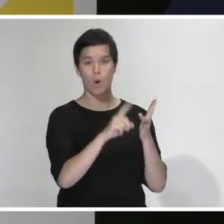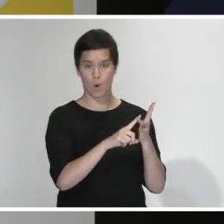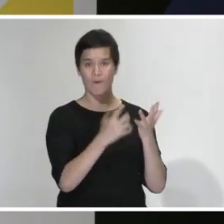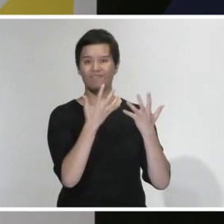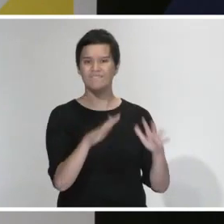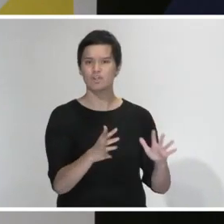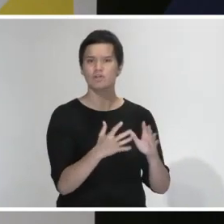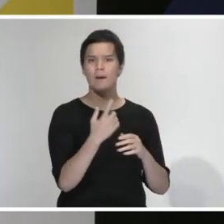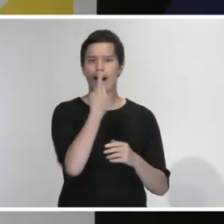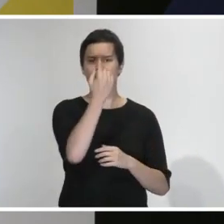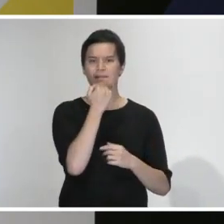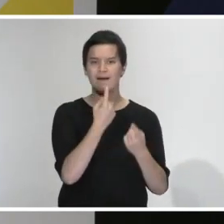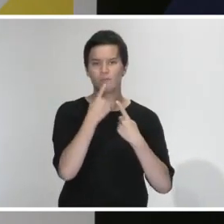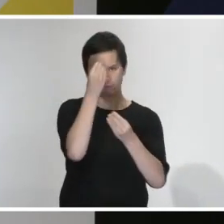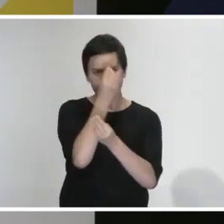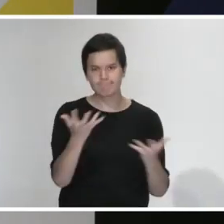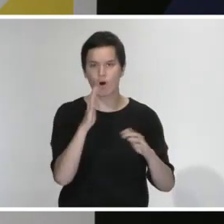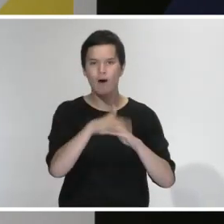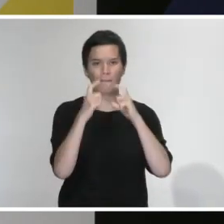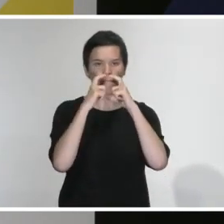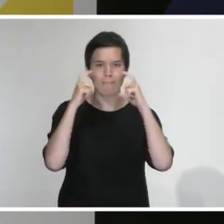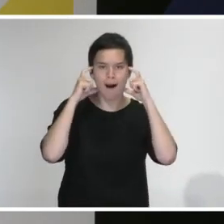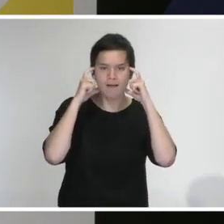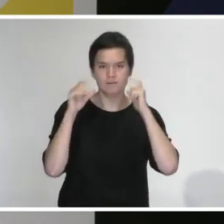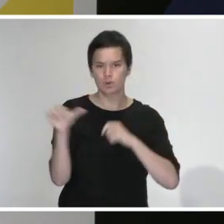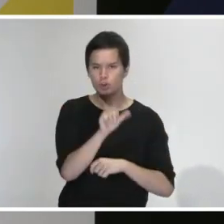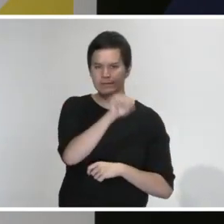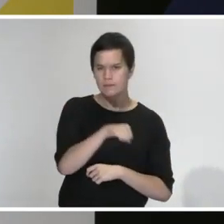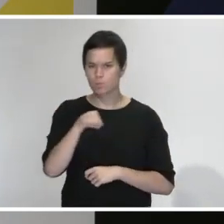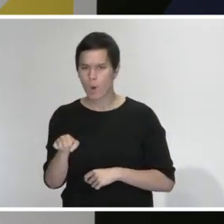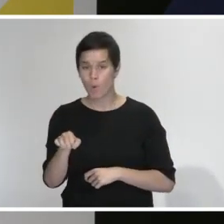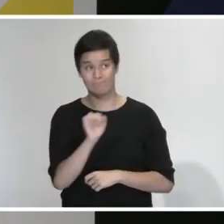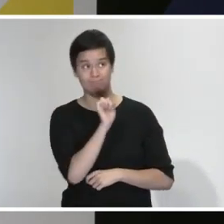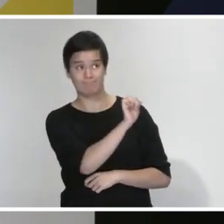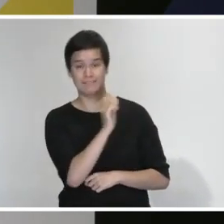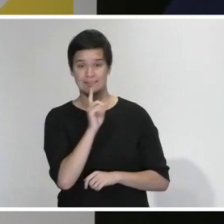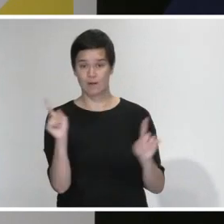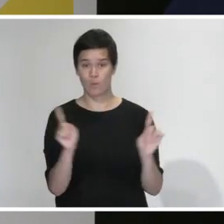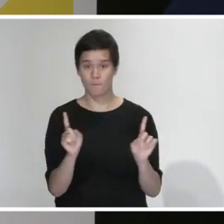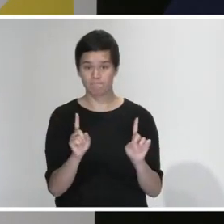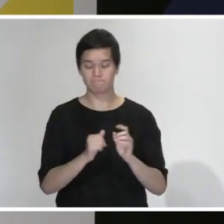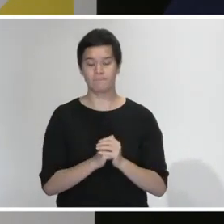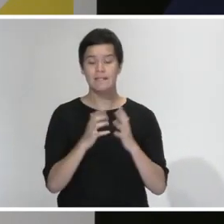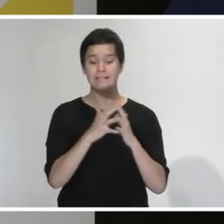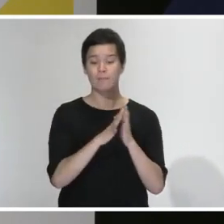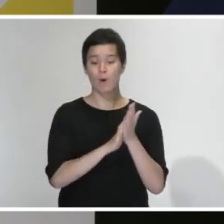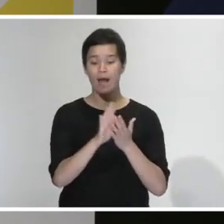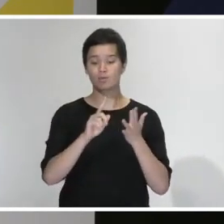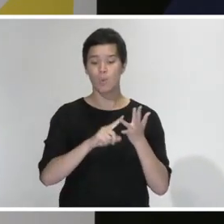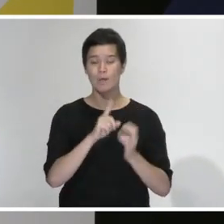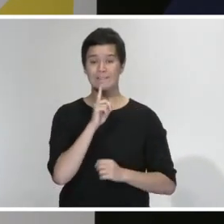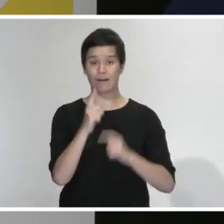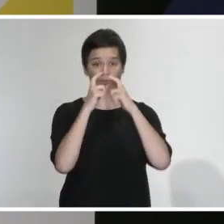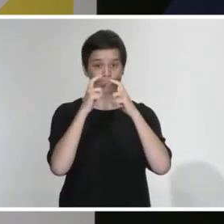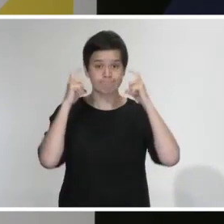of masks in particular in the general population and just in summary the WHO does not recommend the use of medical